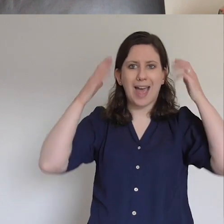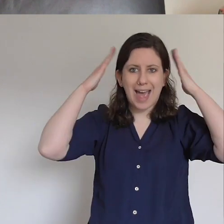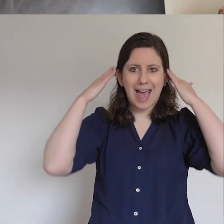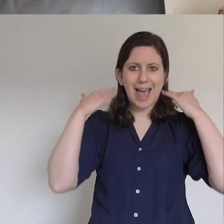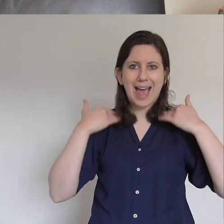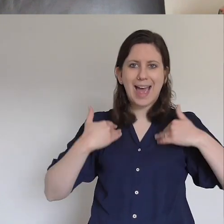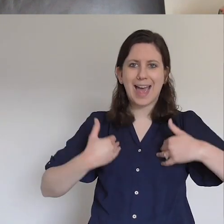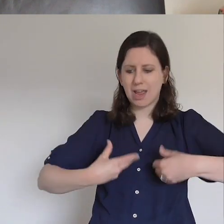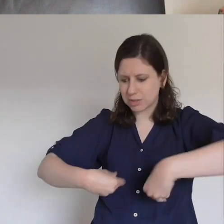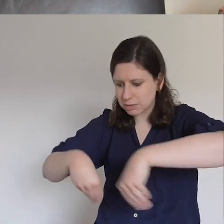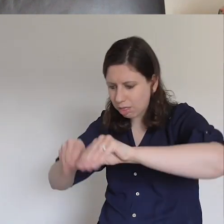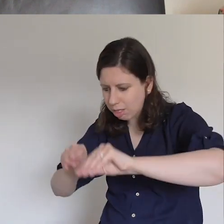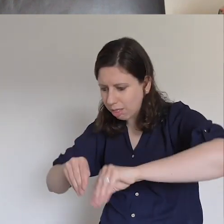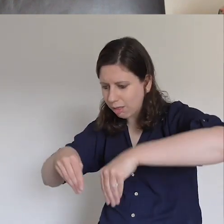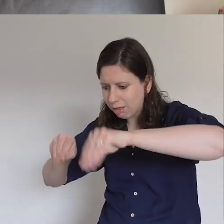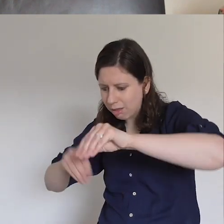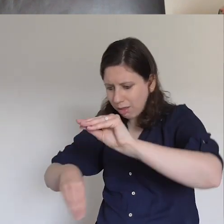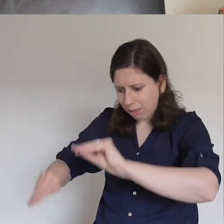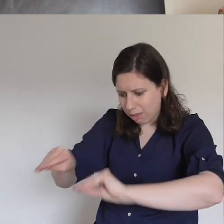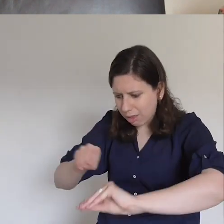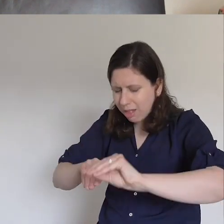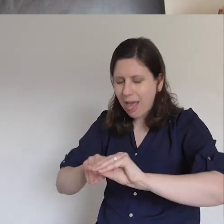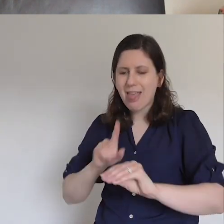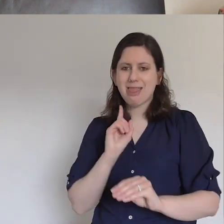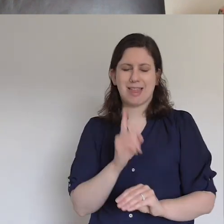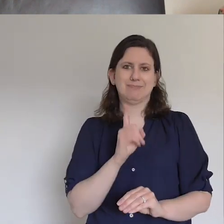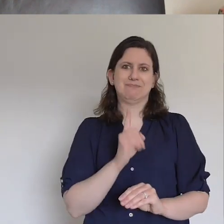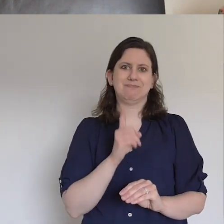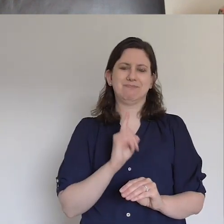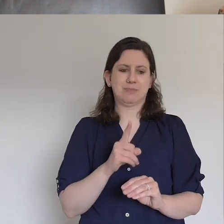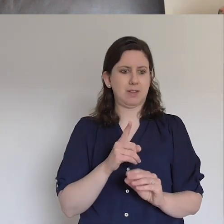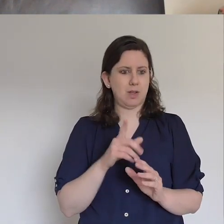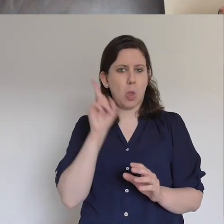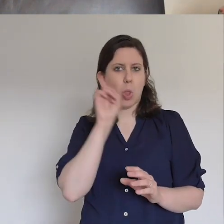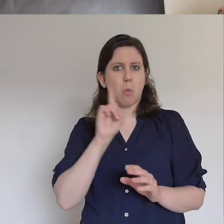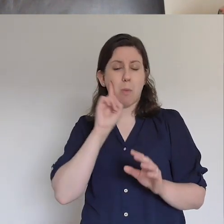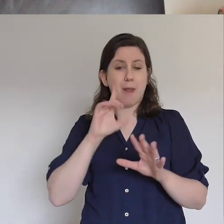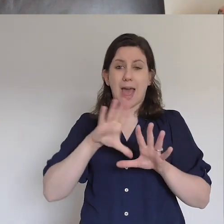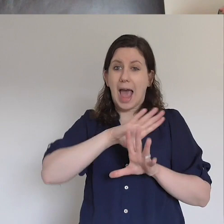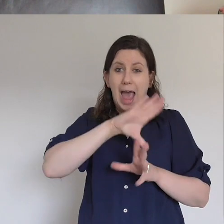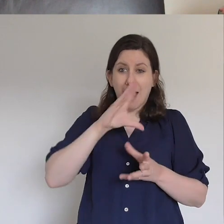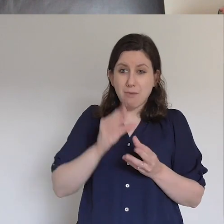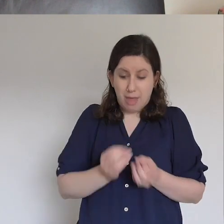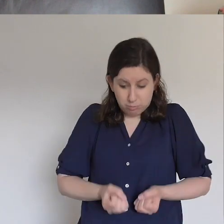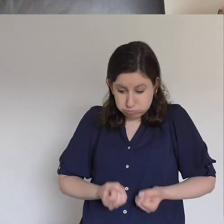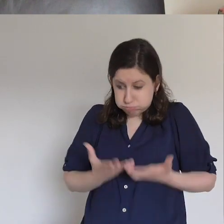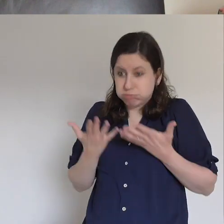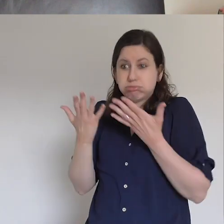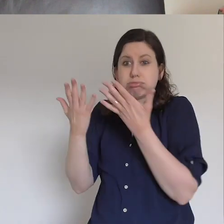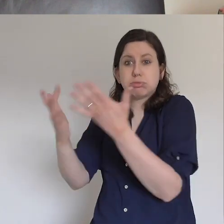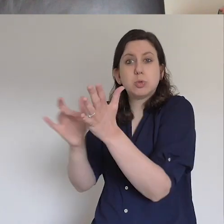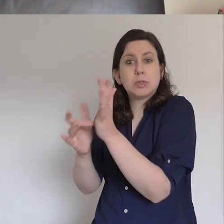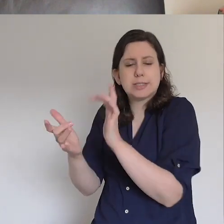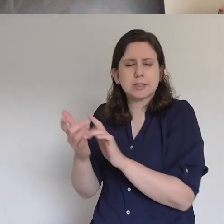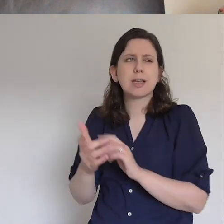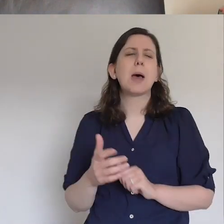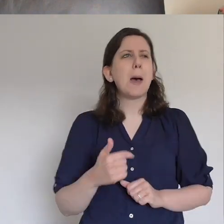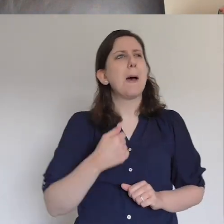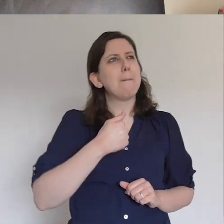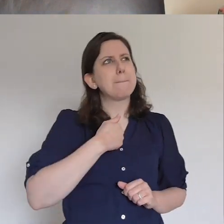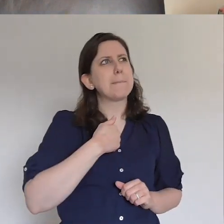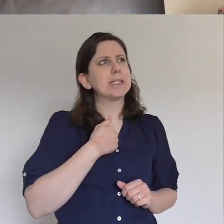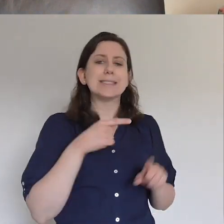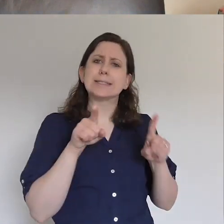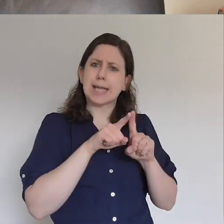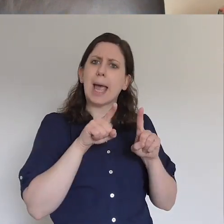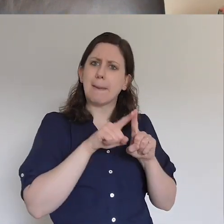is just this everything, just giving everything of herself to Jesus. That's just amazing. Yeah, what does that look like? Yeah. I've got a similar one from John, actually. Well, it's not